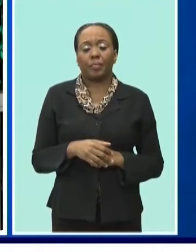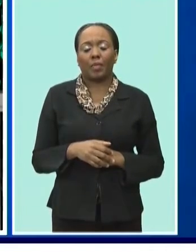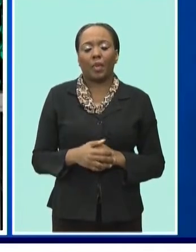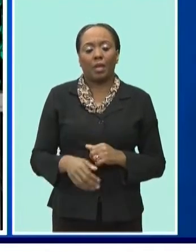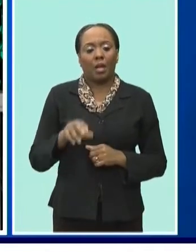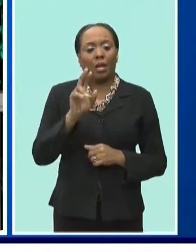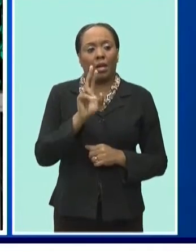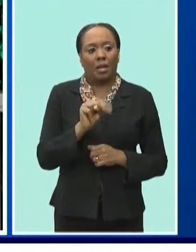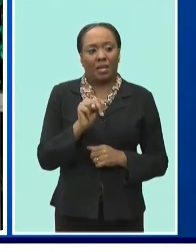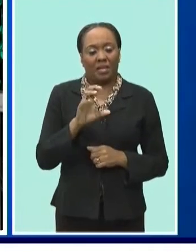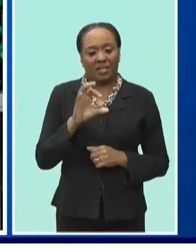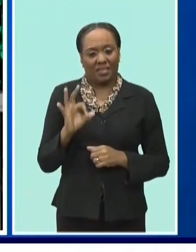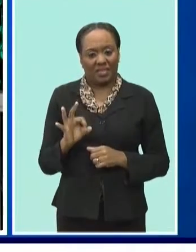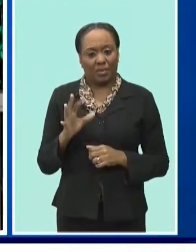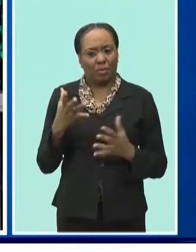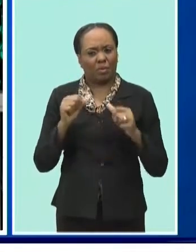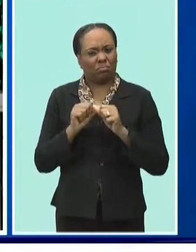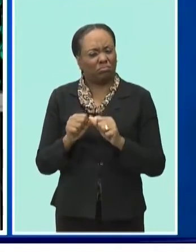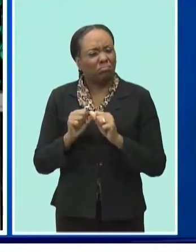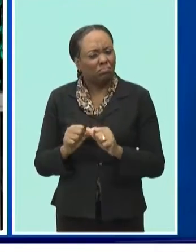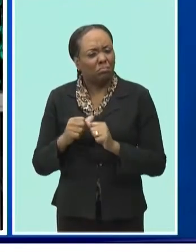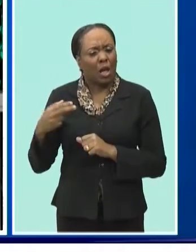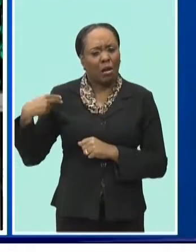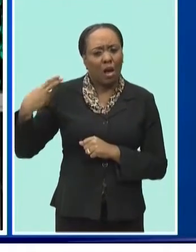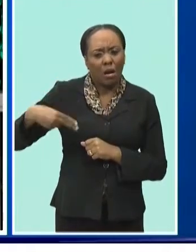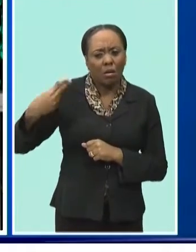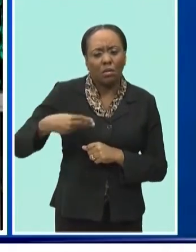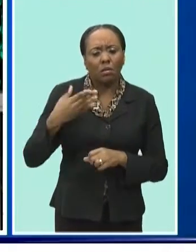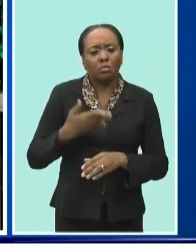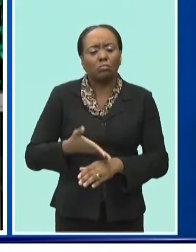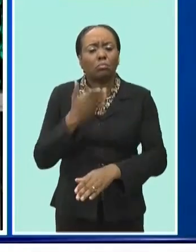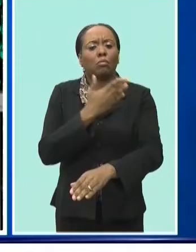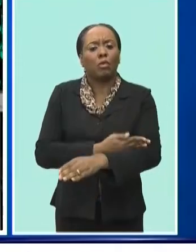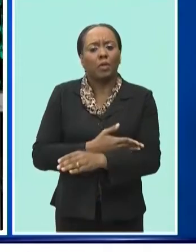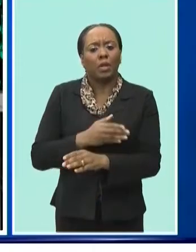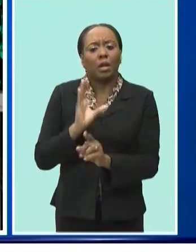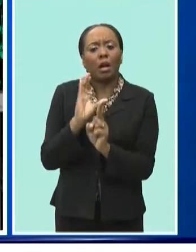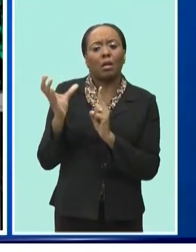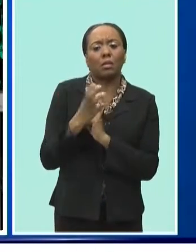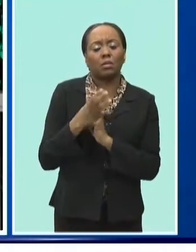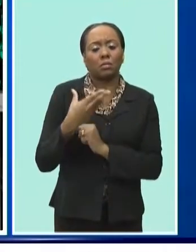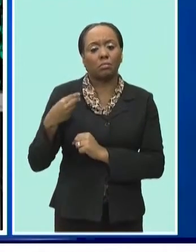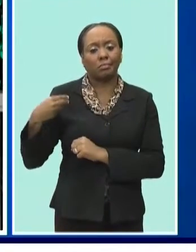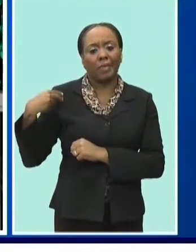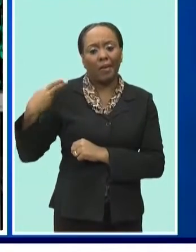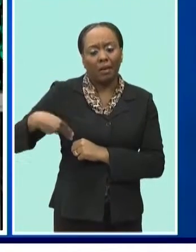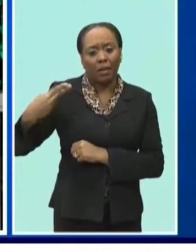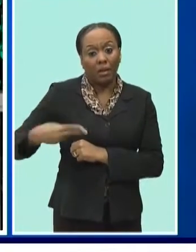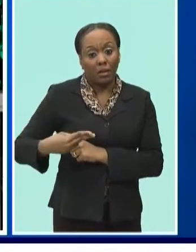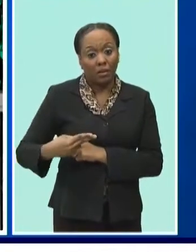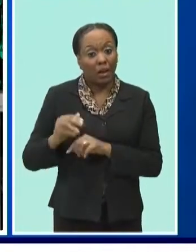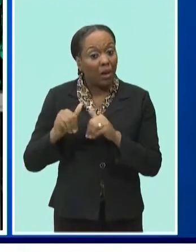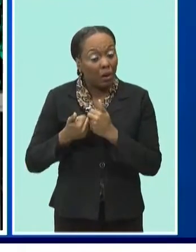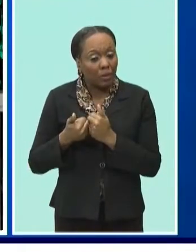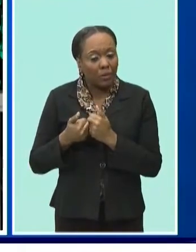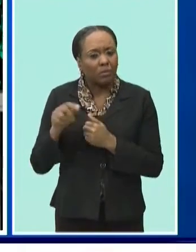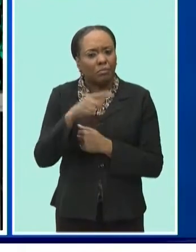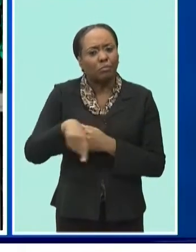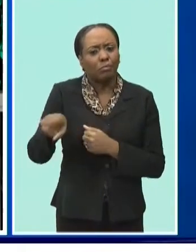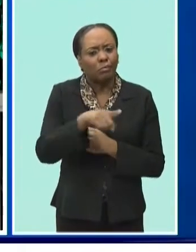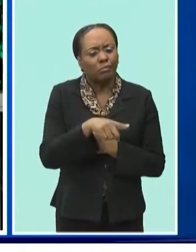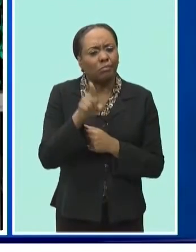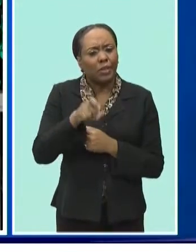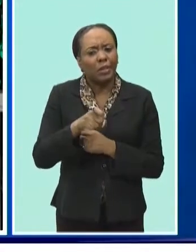heritage, the culture, and there is a way to do that by encouraging you to also get on board